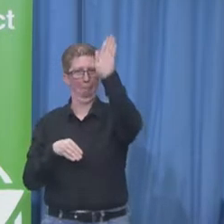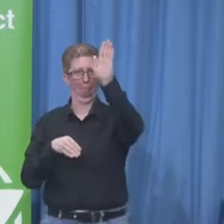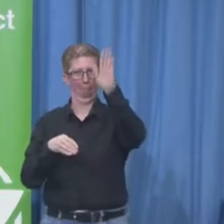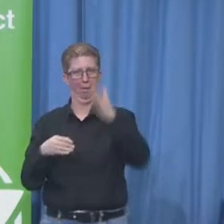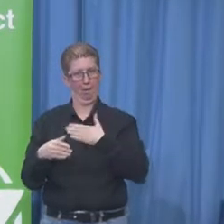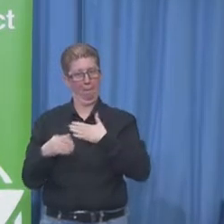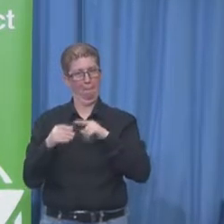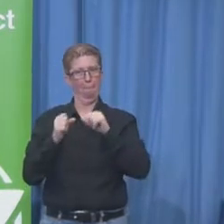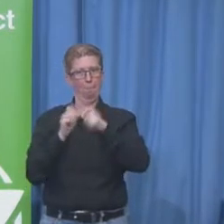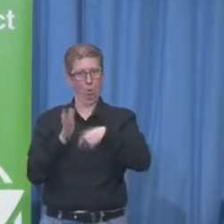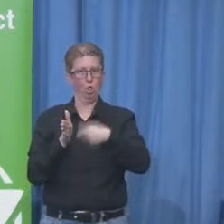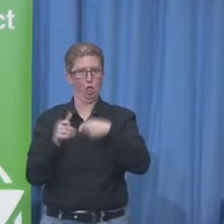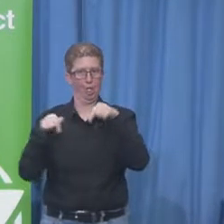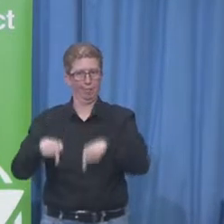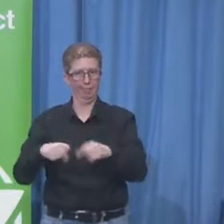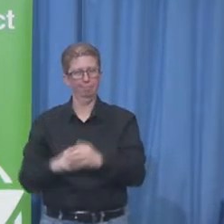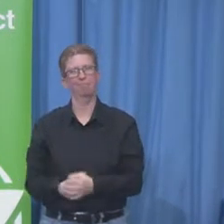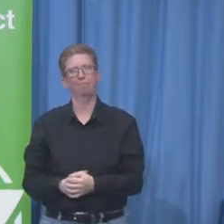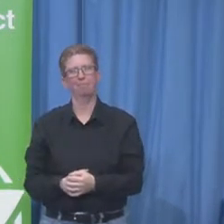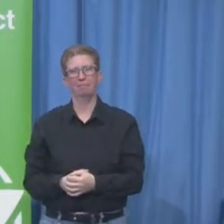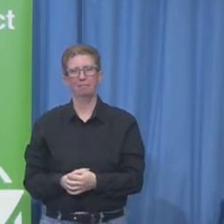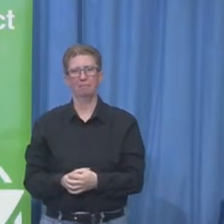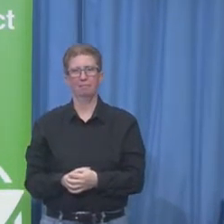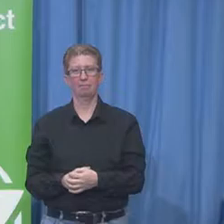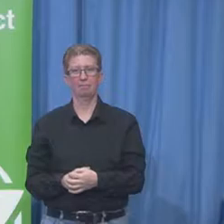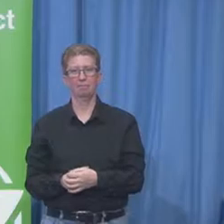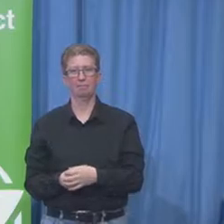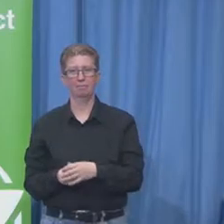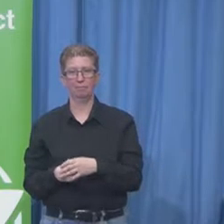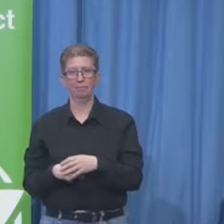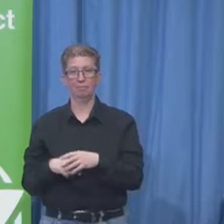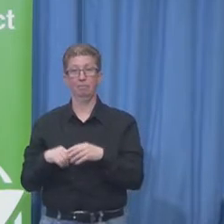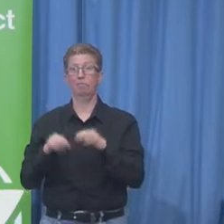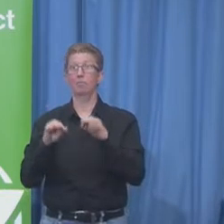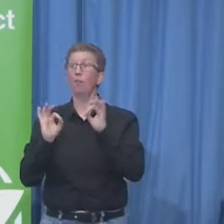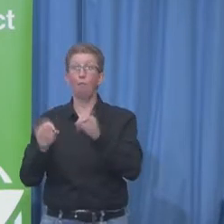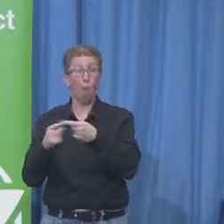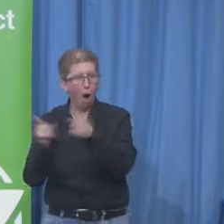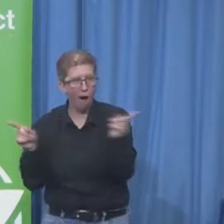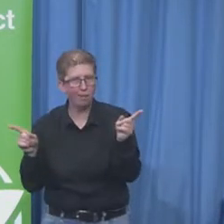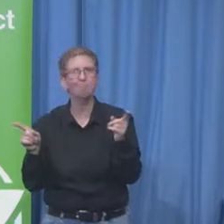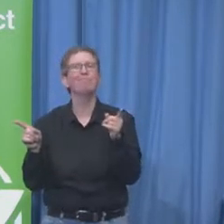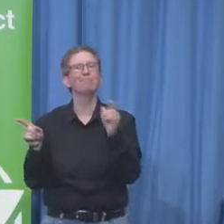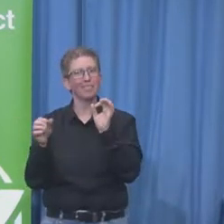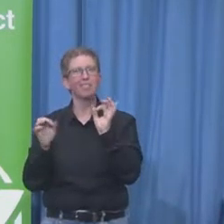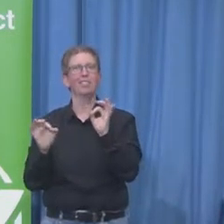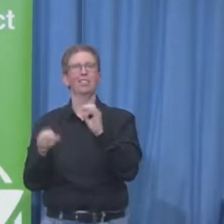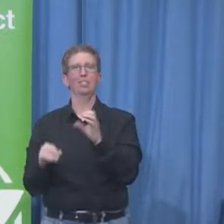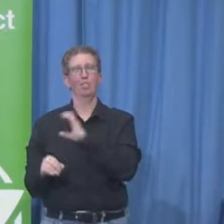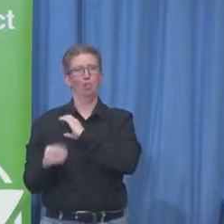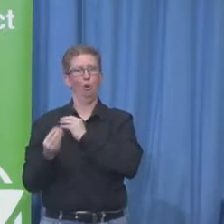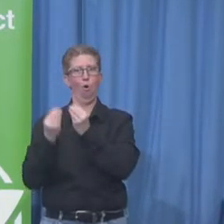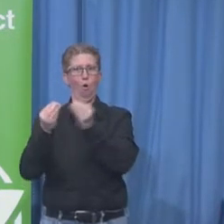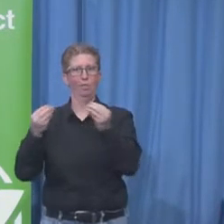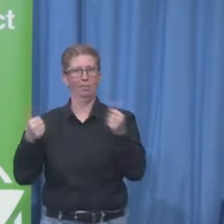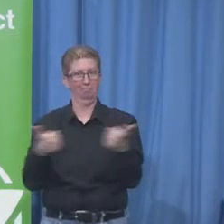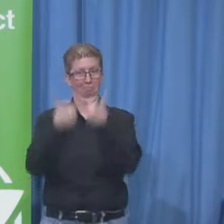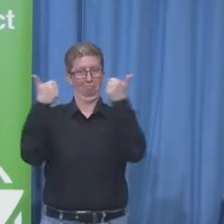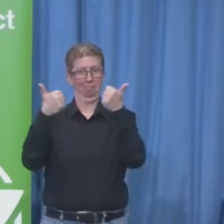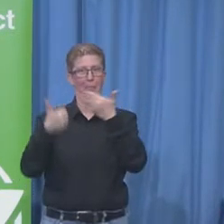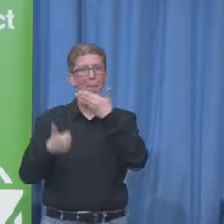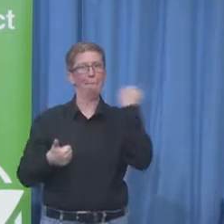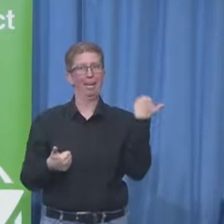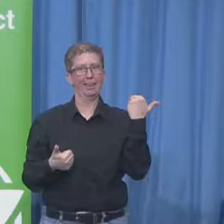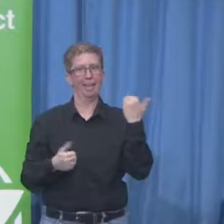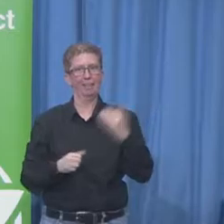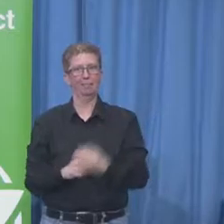actually really good for our business. There's millions of dollars of potential cost savings to Cisco by not having to pay